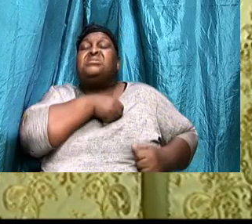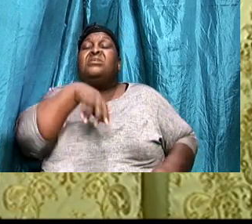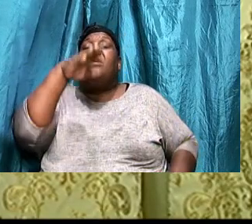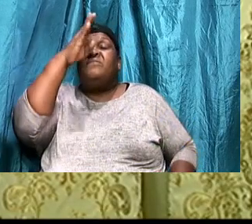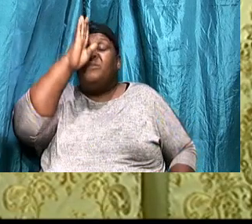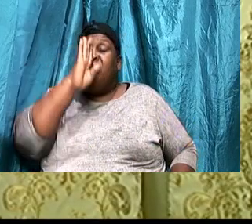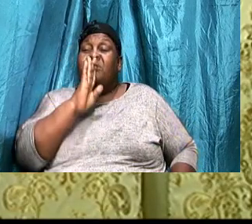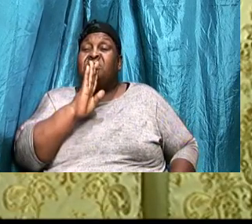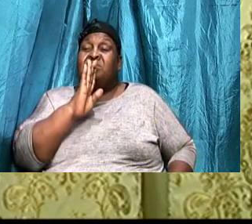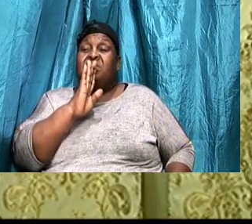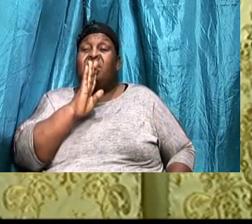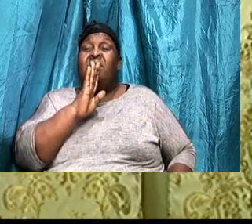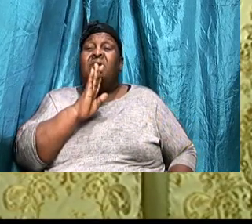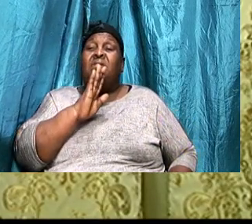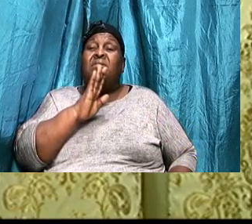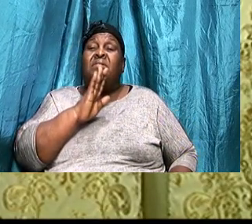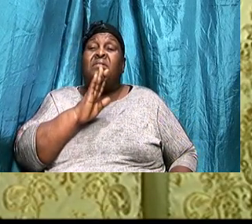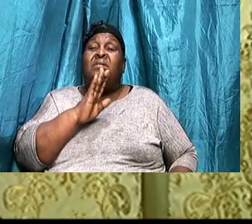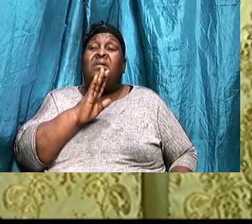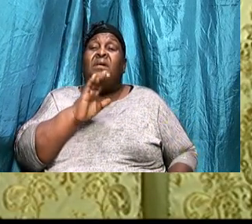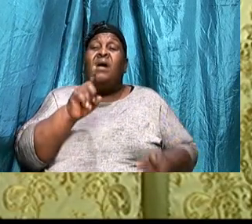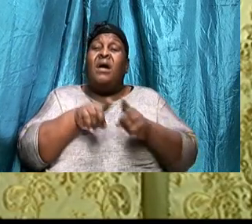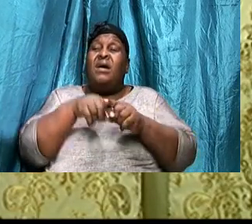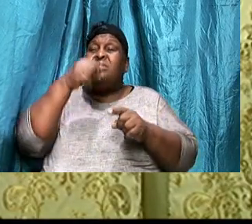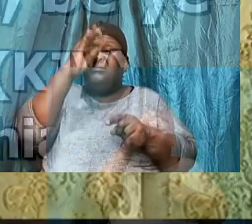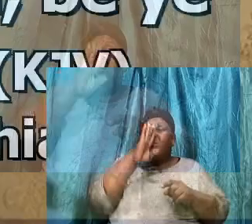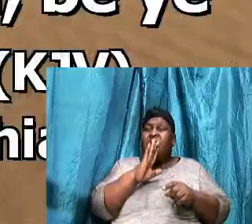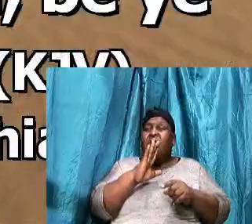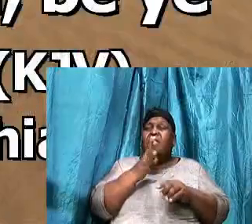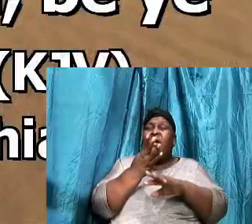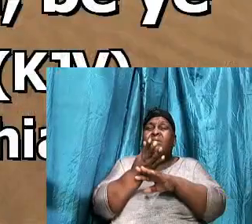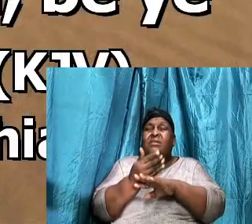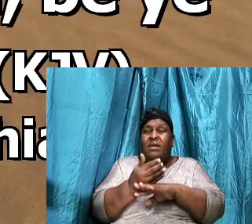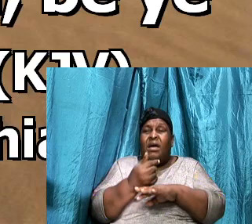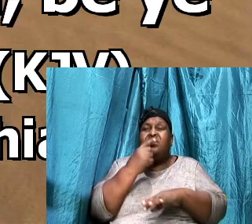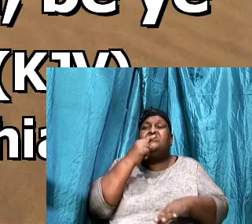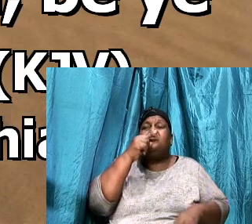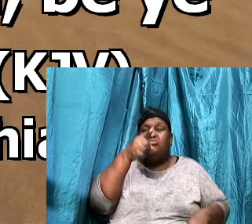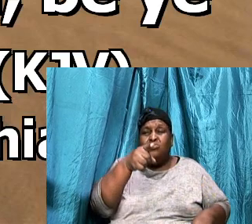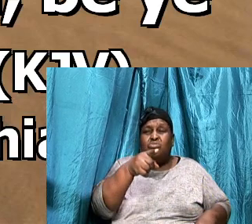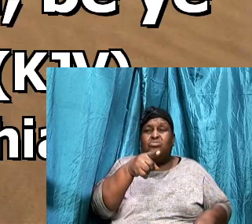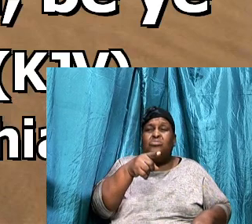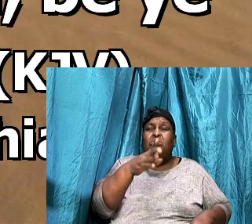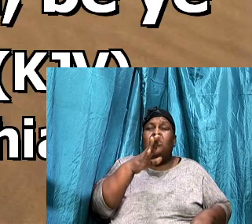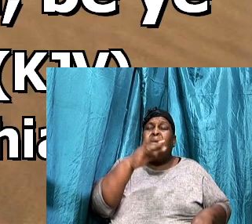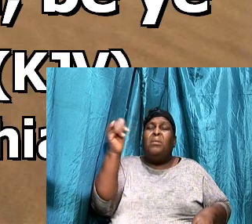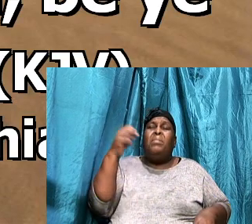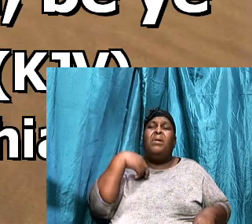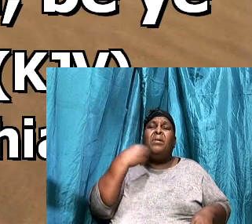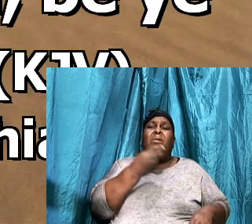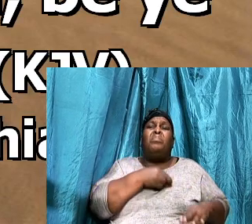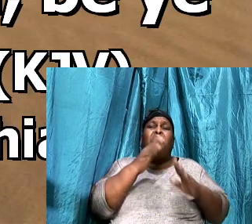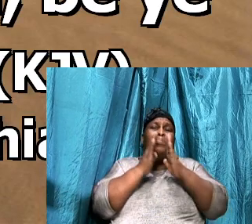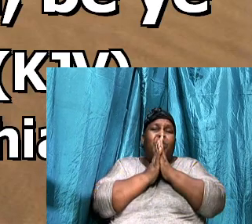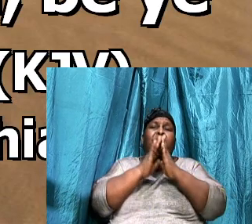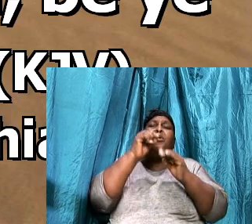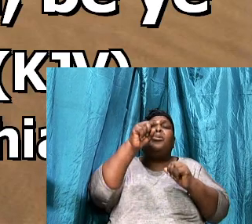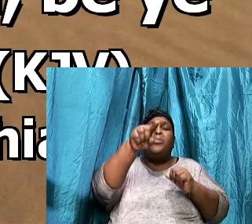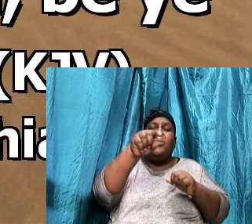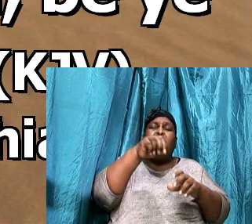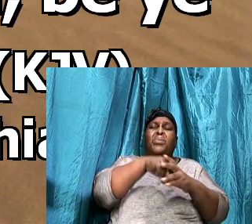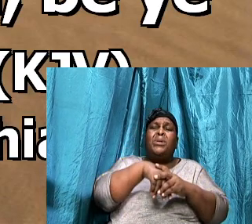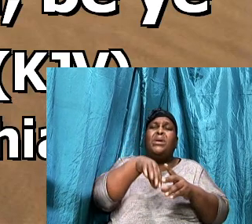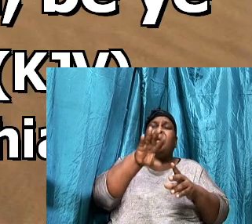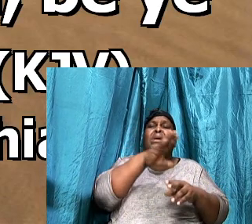For Christ, As though God, Did beseech you, By us, We pray you, In